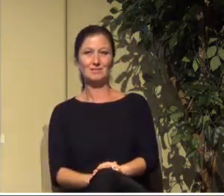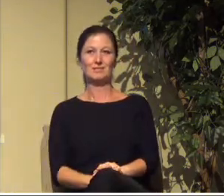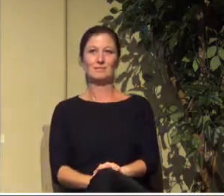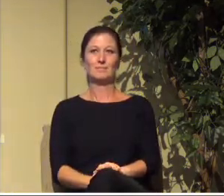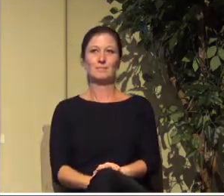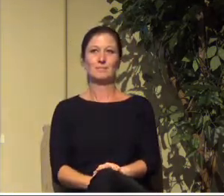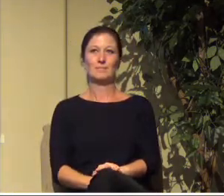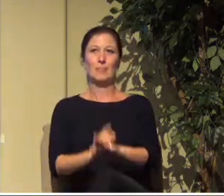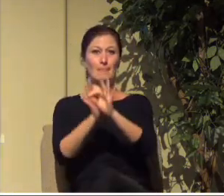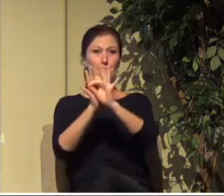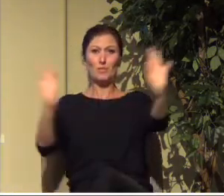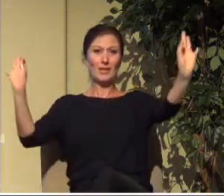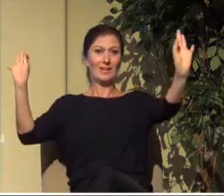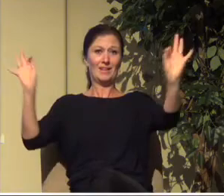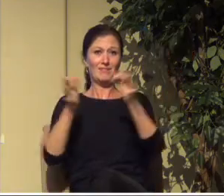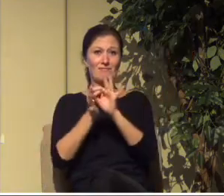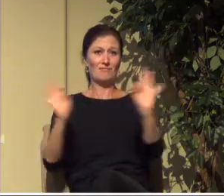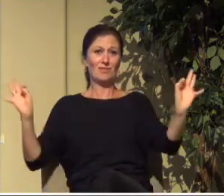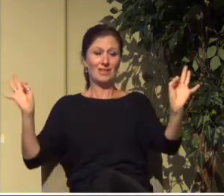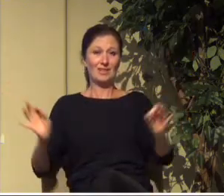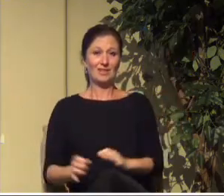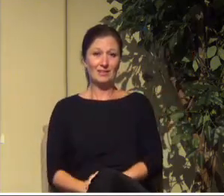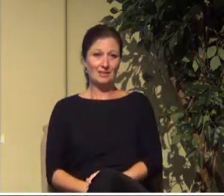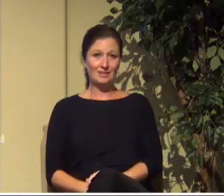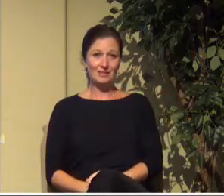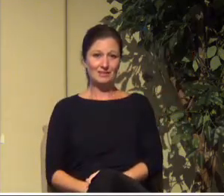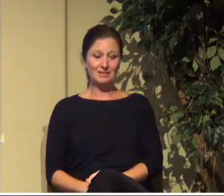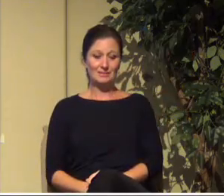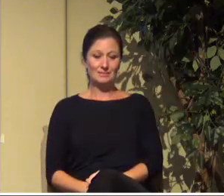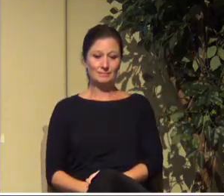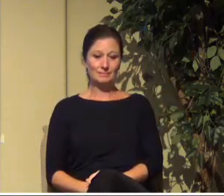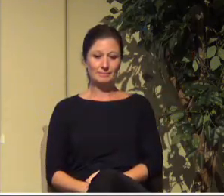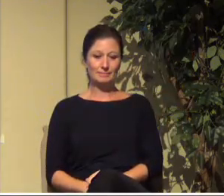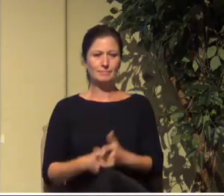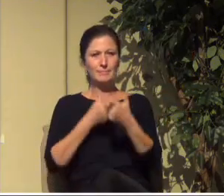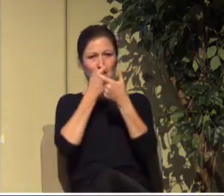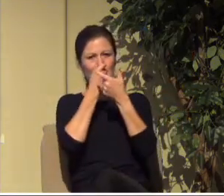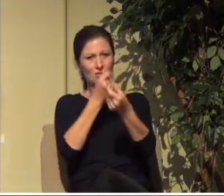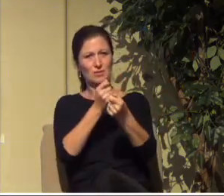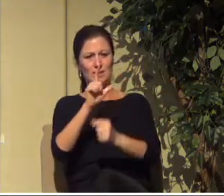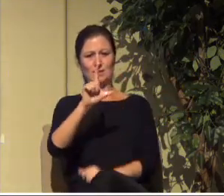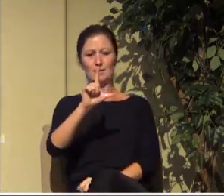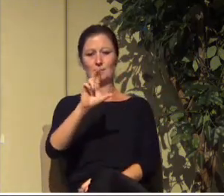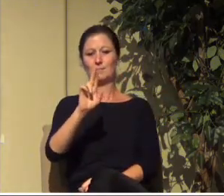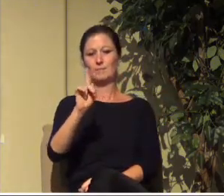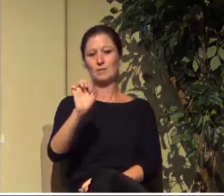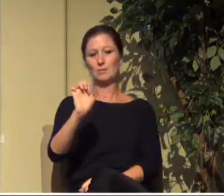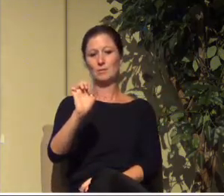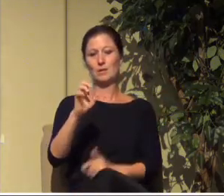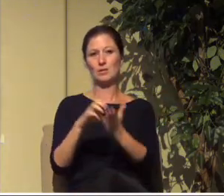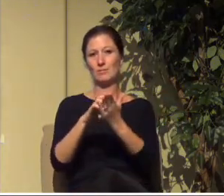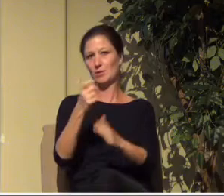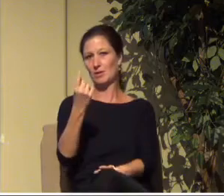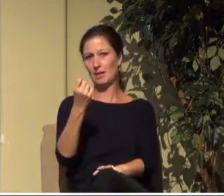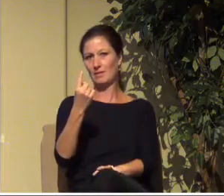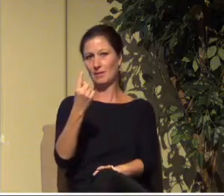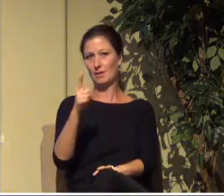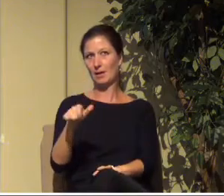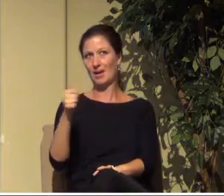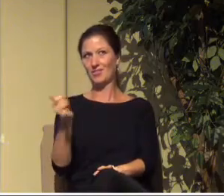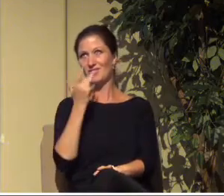himself to us in Christ. It's interesting. Luke 11. It's one of my, well have a lot of favorite passages